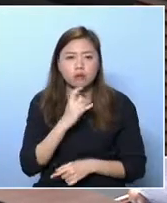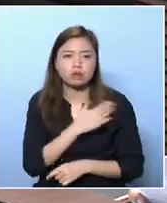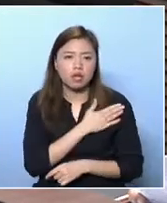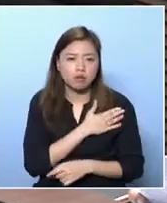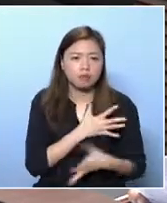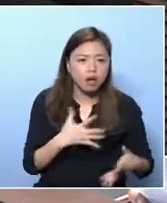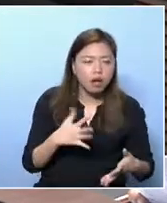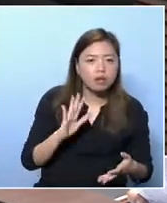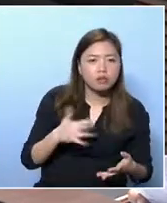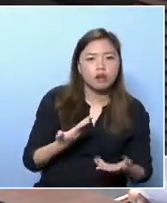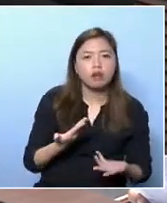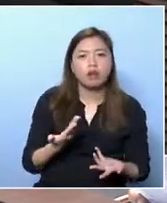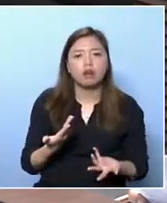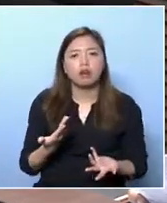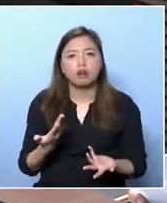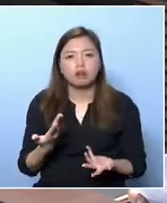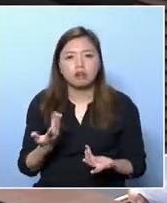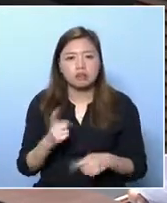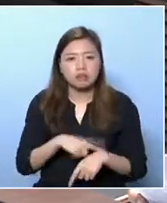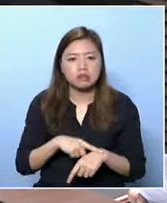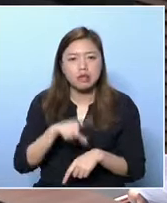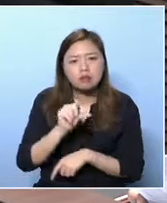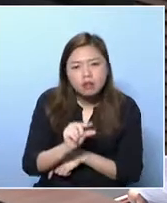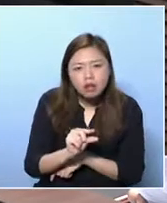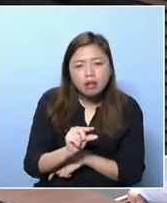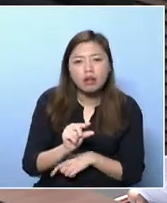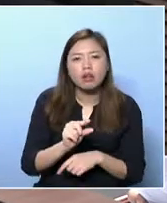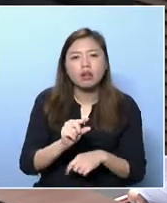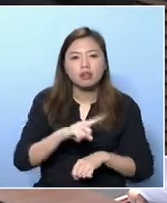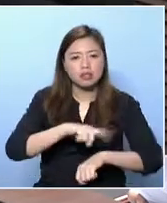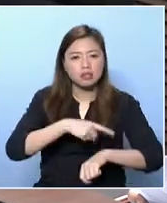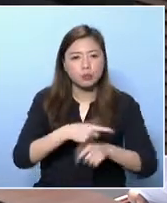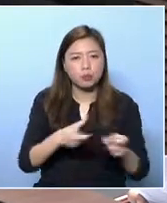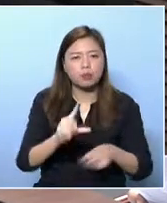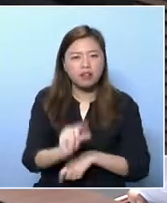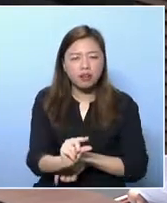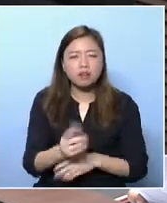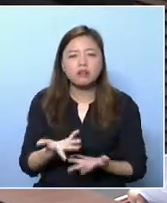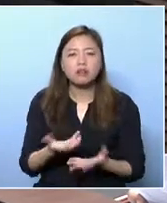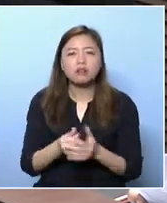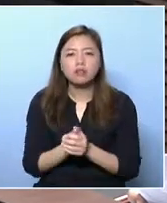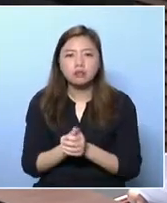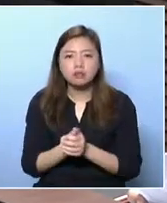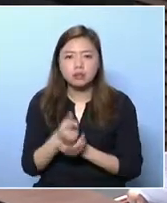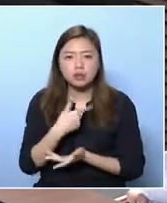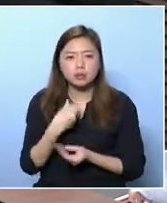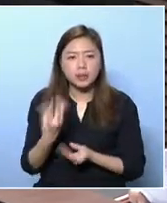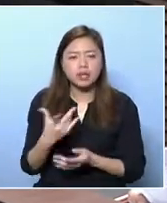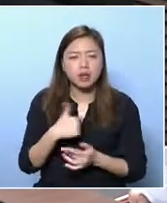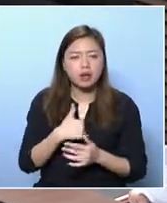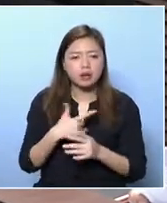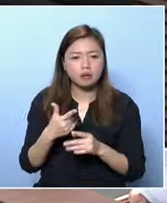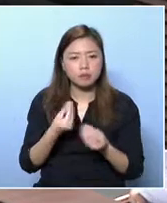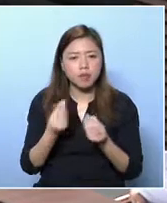carer system. A person is like a volunteer work, and the hourly